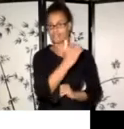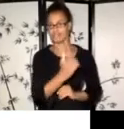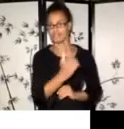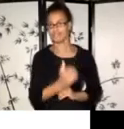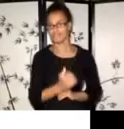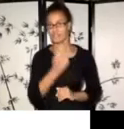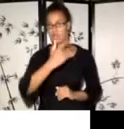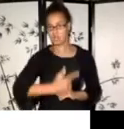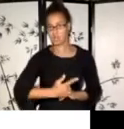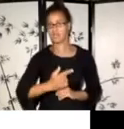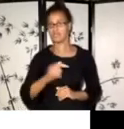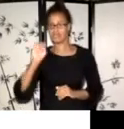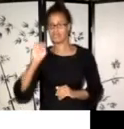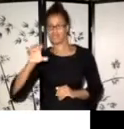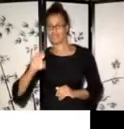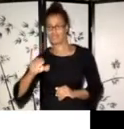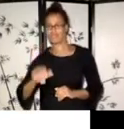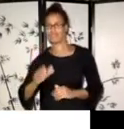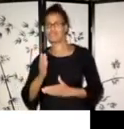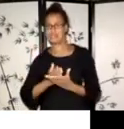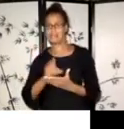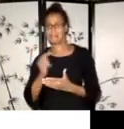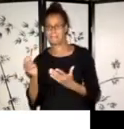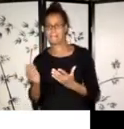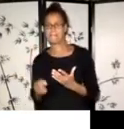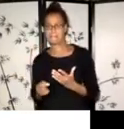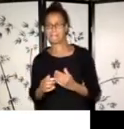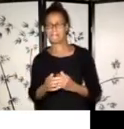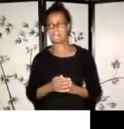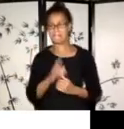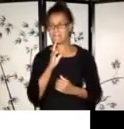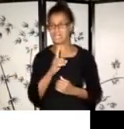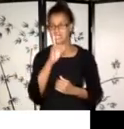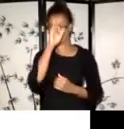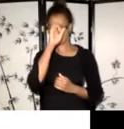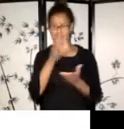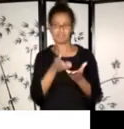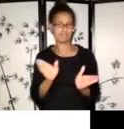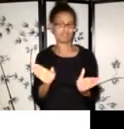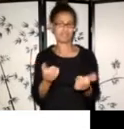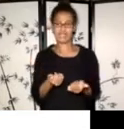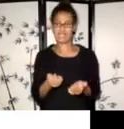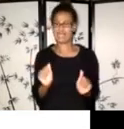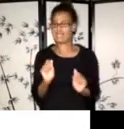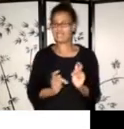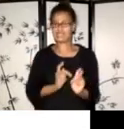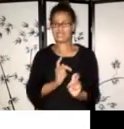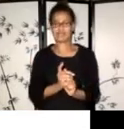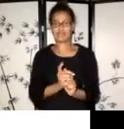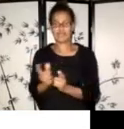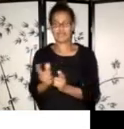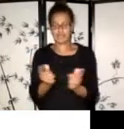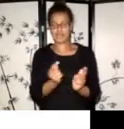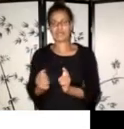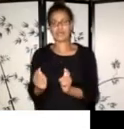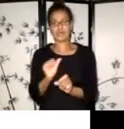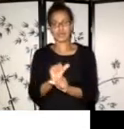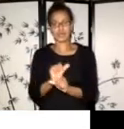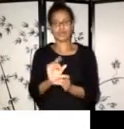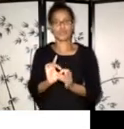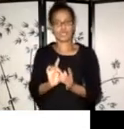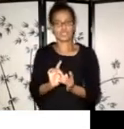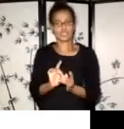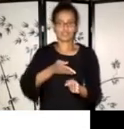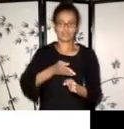you know, we're pretty much open to any type of, uh, coming to us for any type of arts activity. And then we just ask you to give